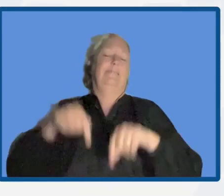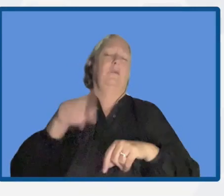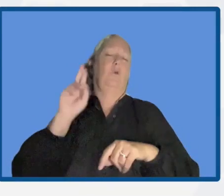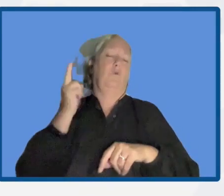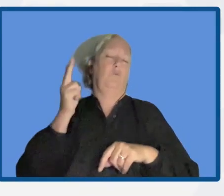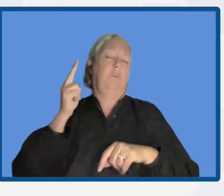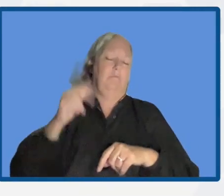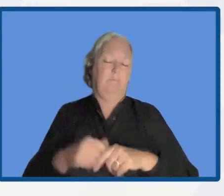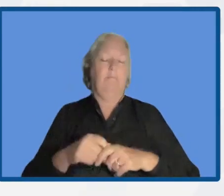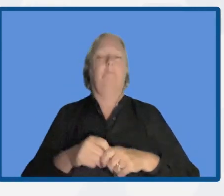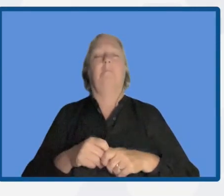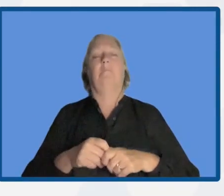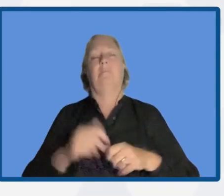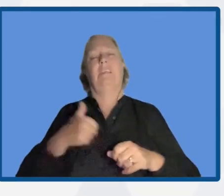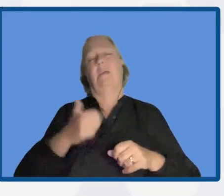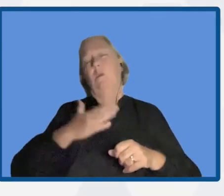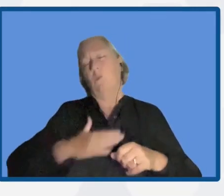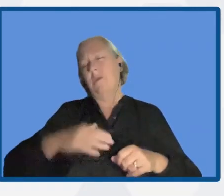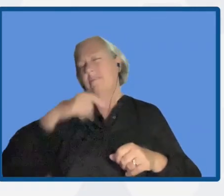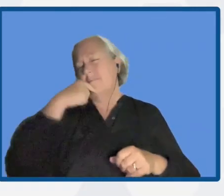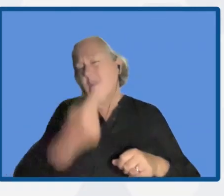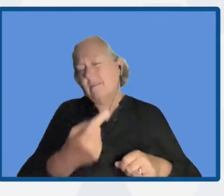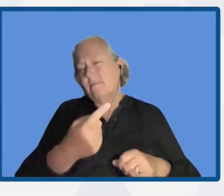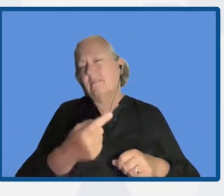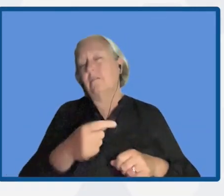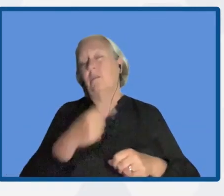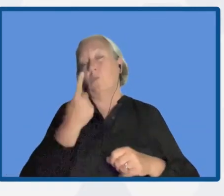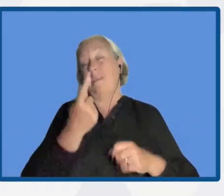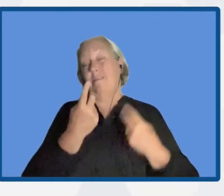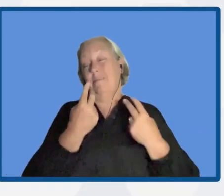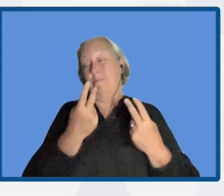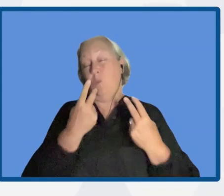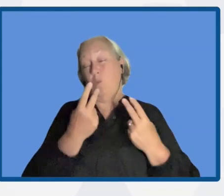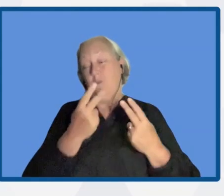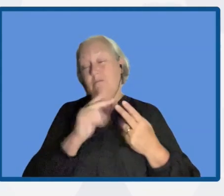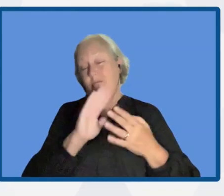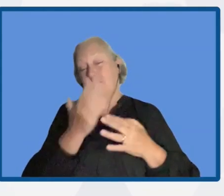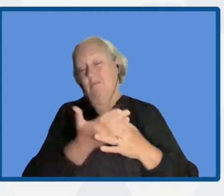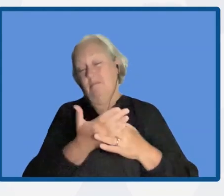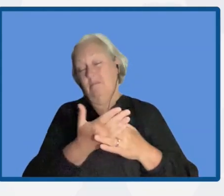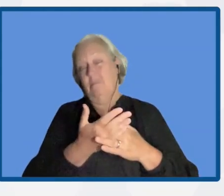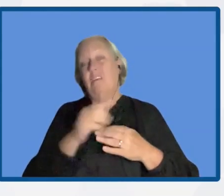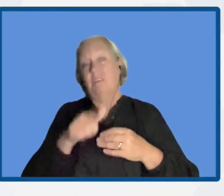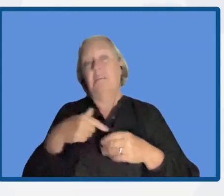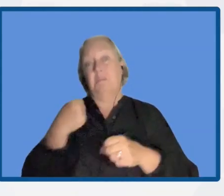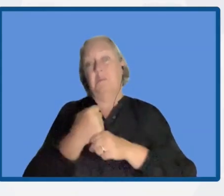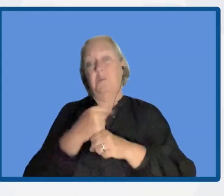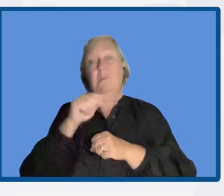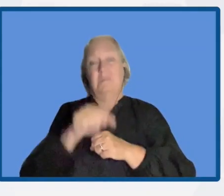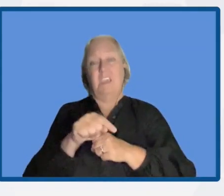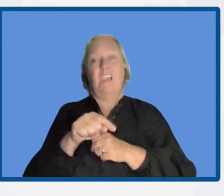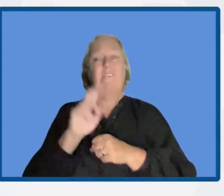a necessary element that we have been working on for quite some time in Euroway, which is